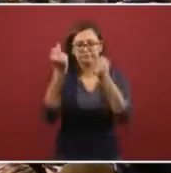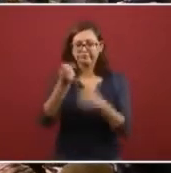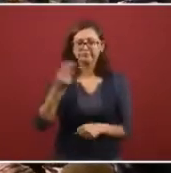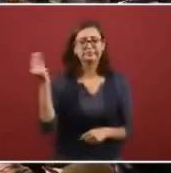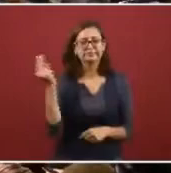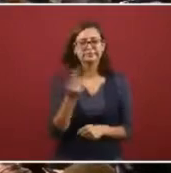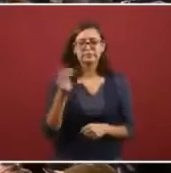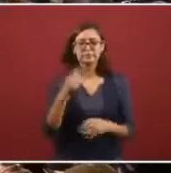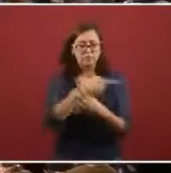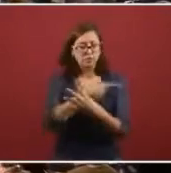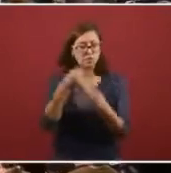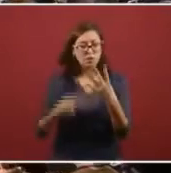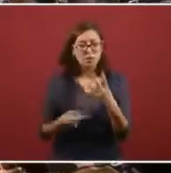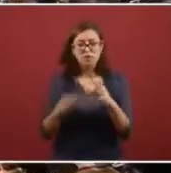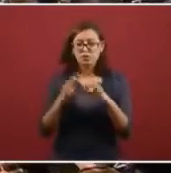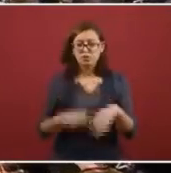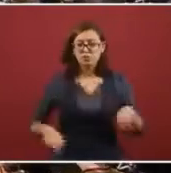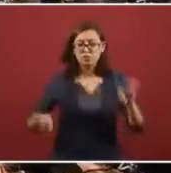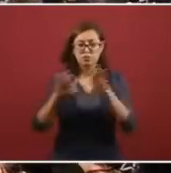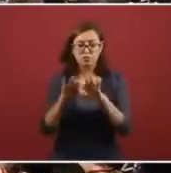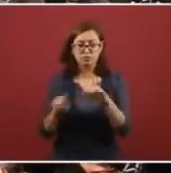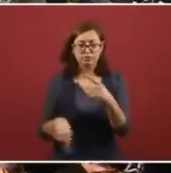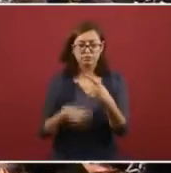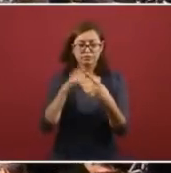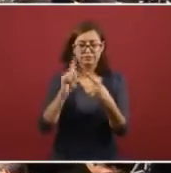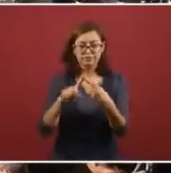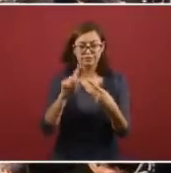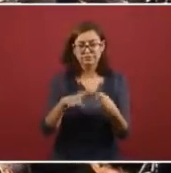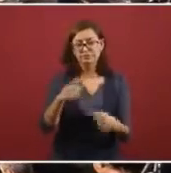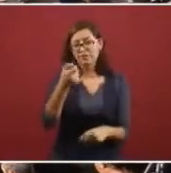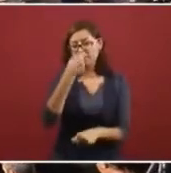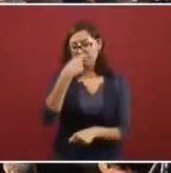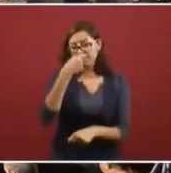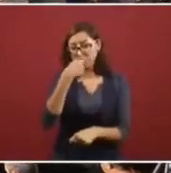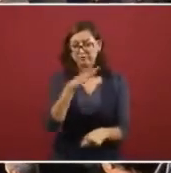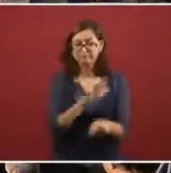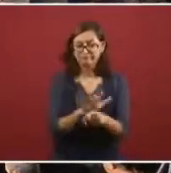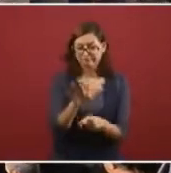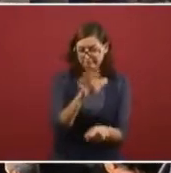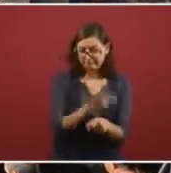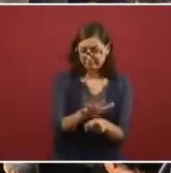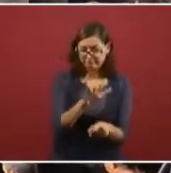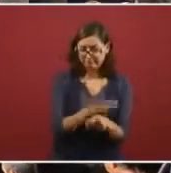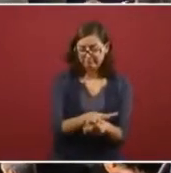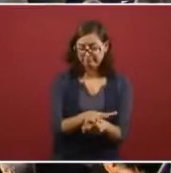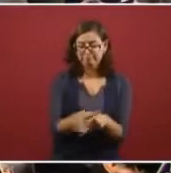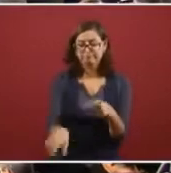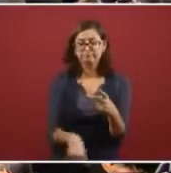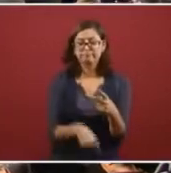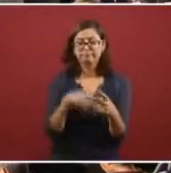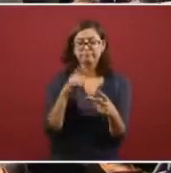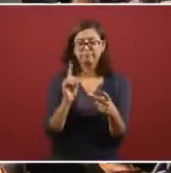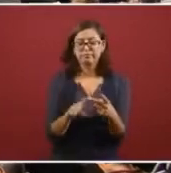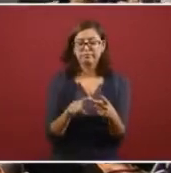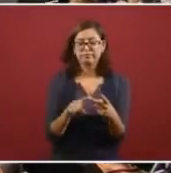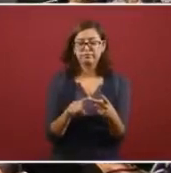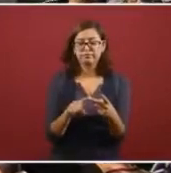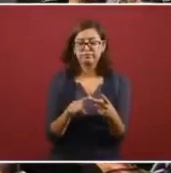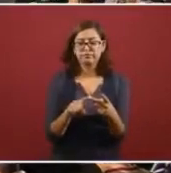basic demands, basic demands, that there not be a shortage of medications,